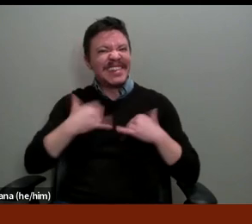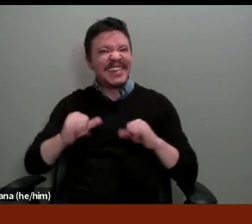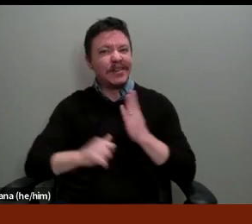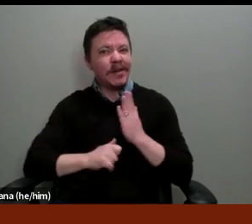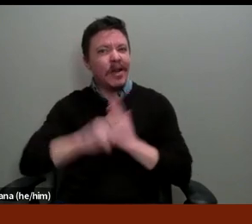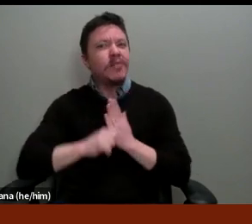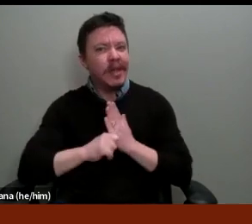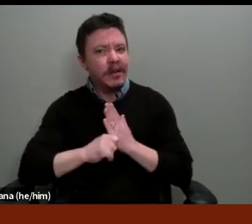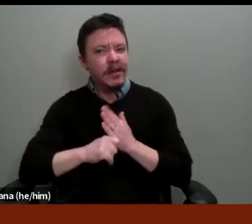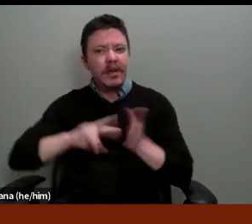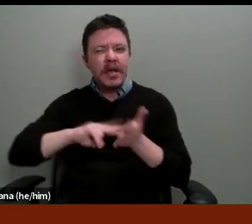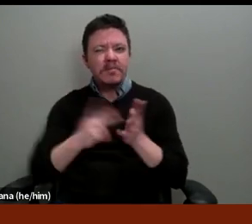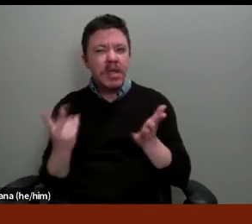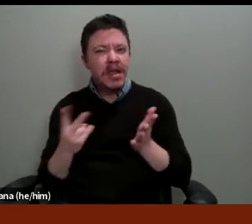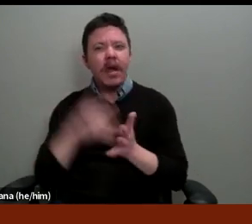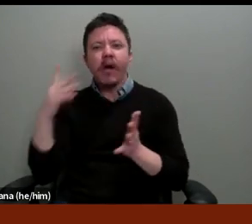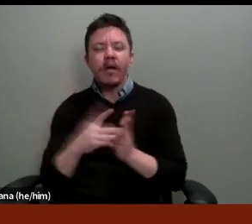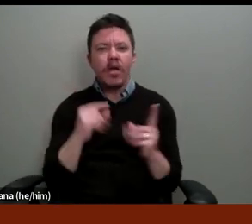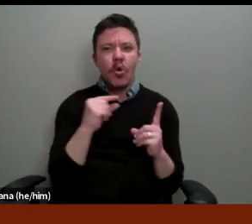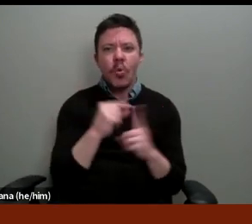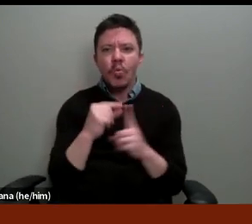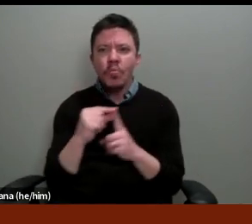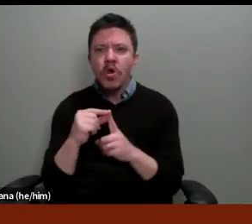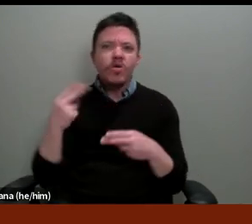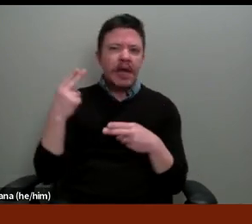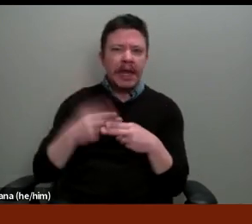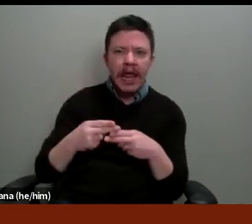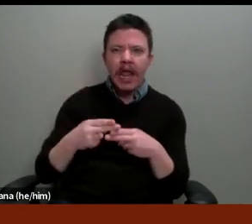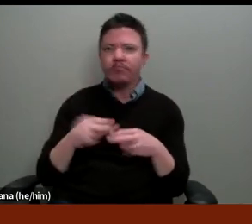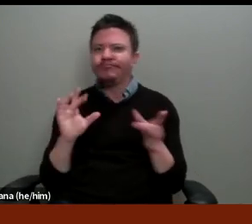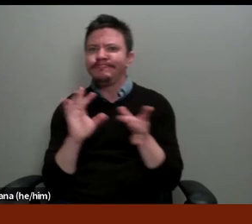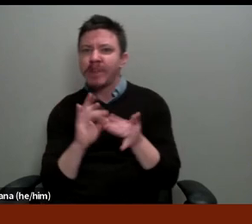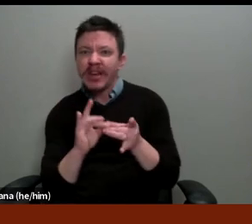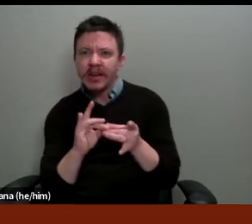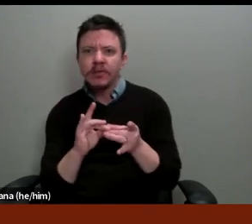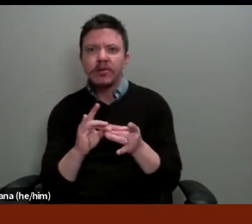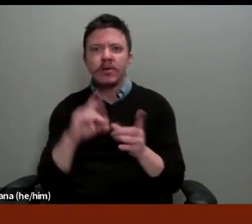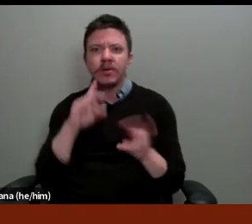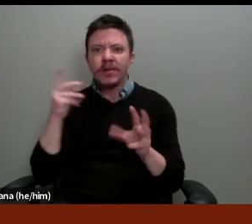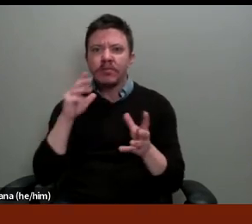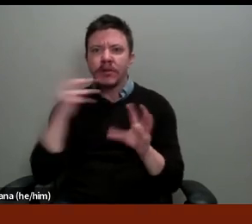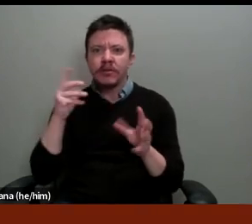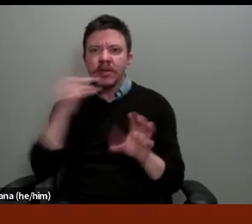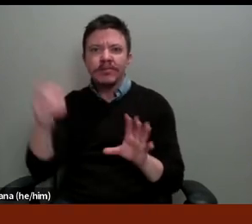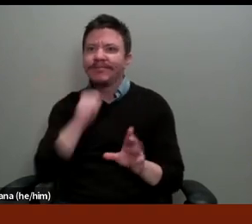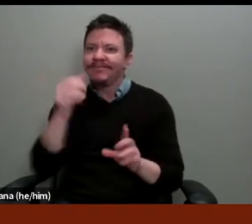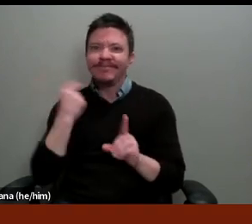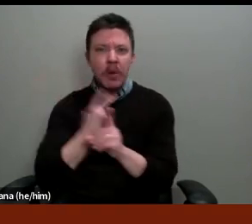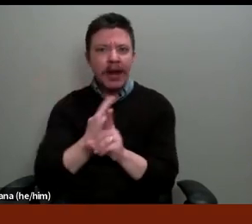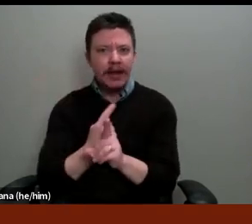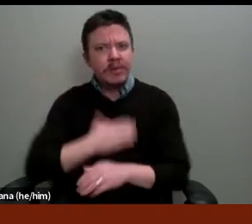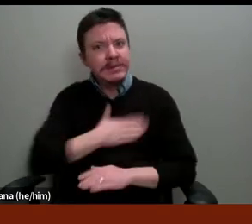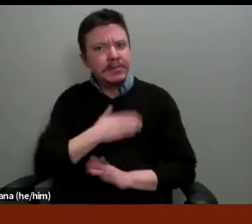that some of the words some of the names and phrases for things are not always going to be correct so please keep that in mind.